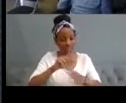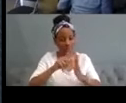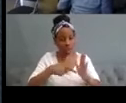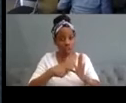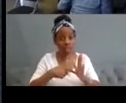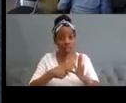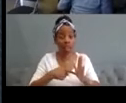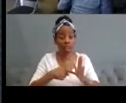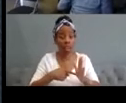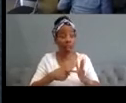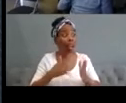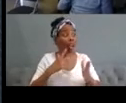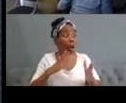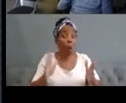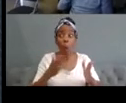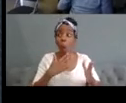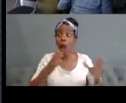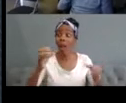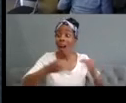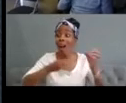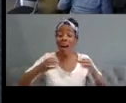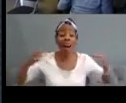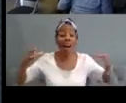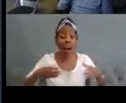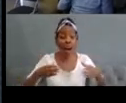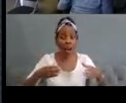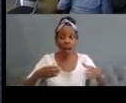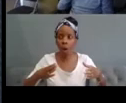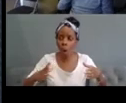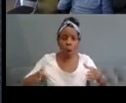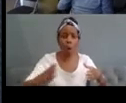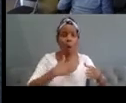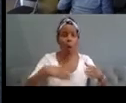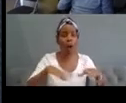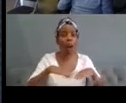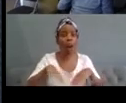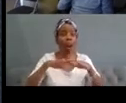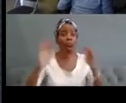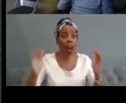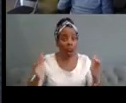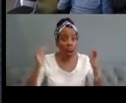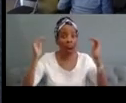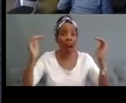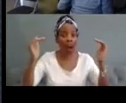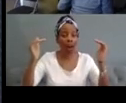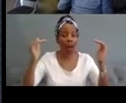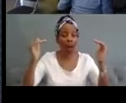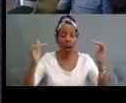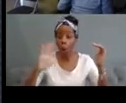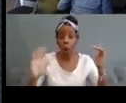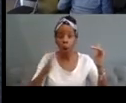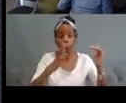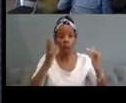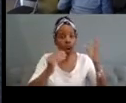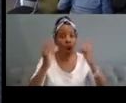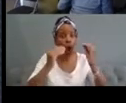we all win it's often assumed that all the gains are one way when we're all enriched and in many ways